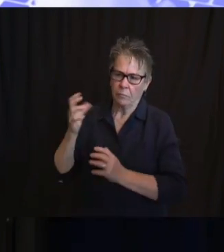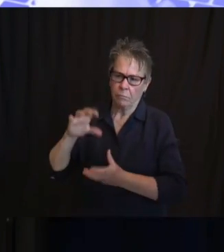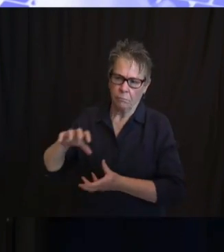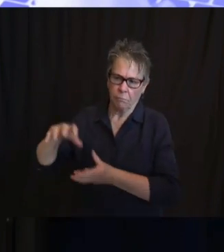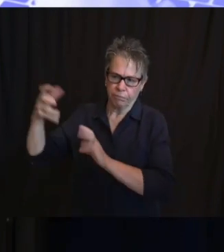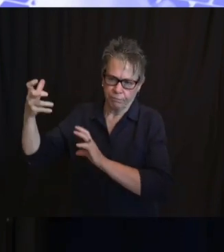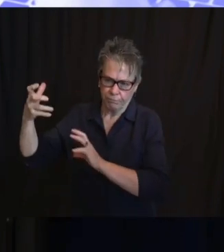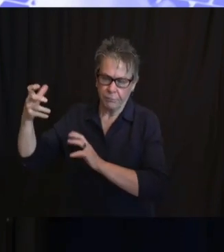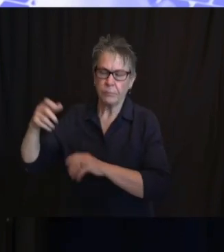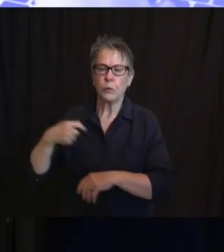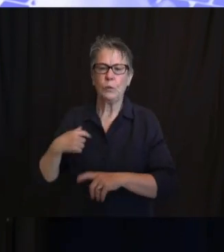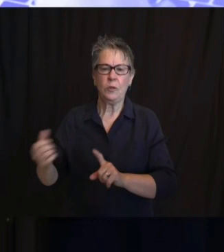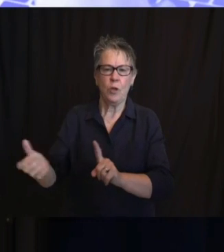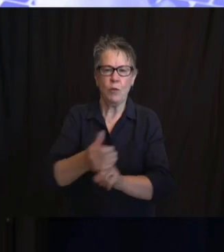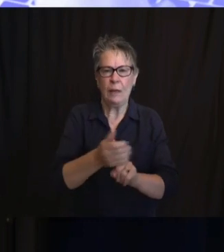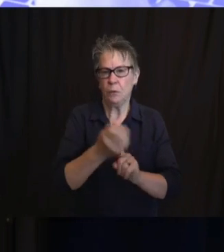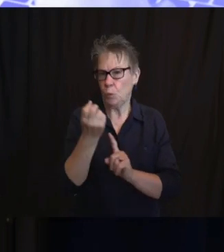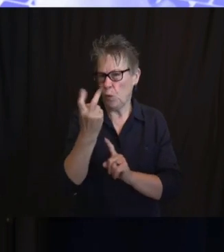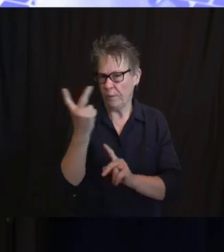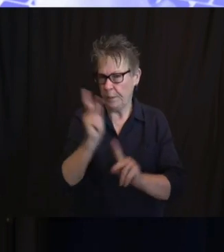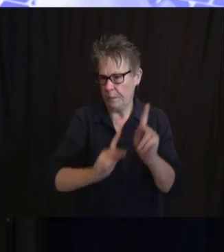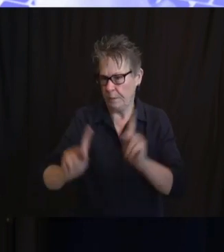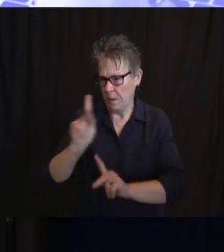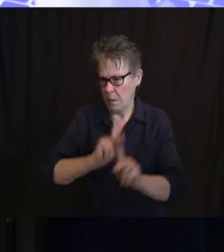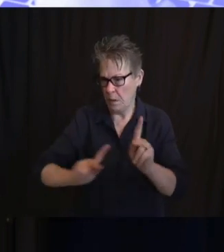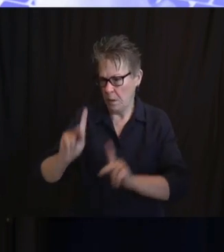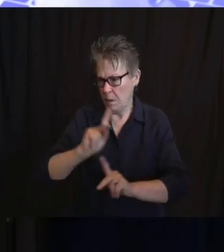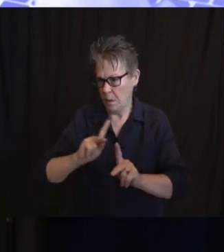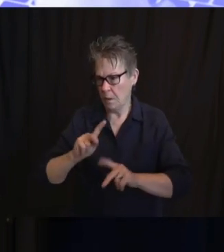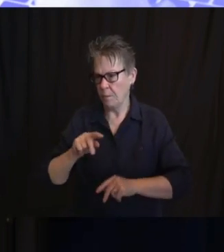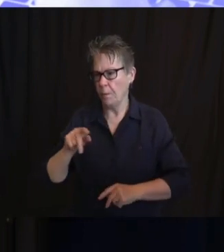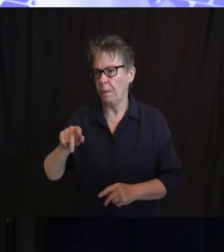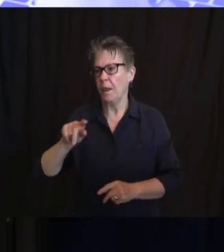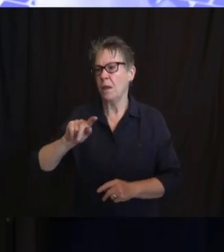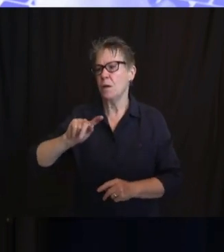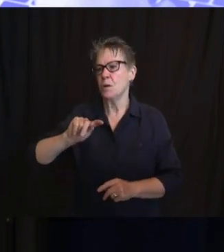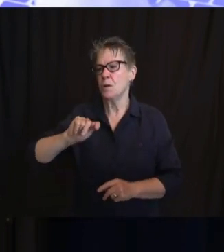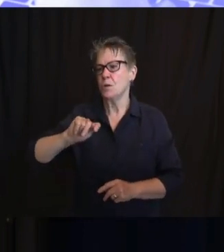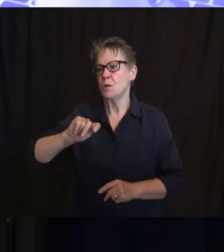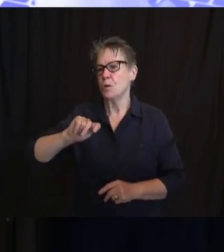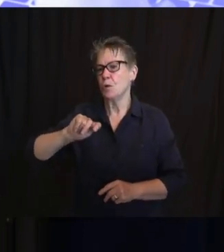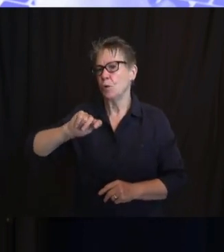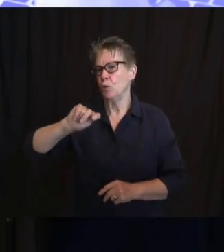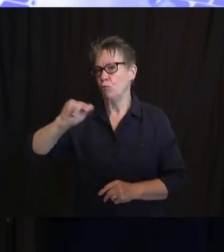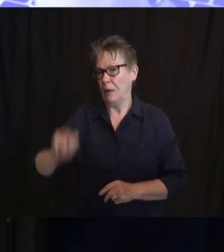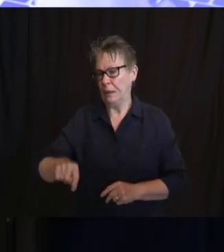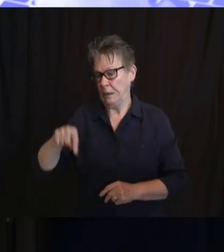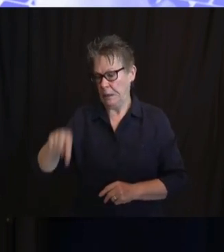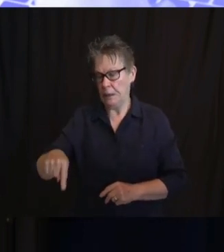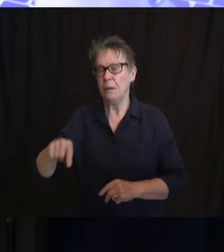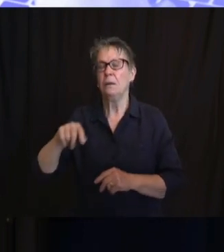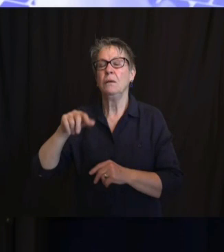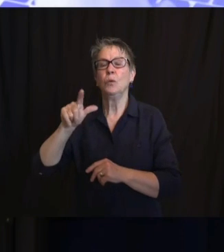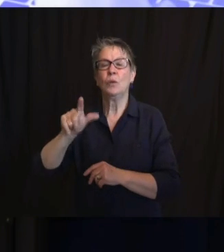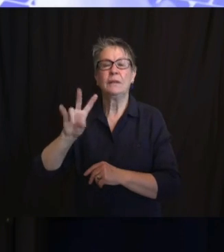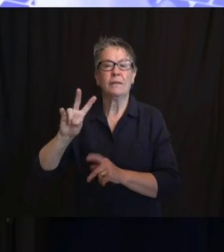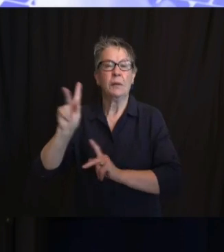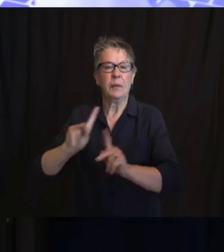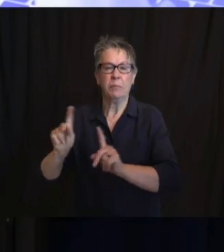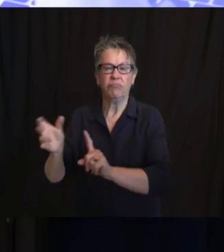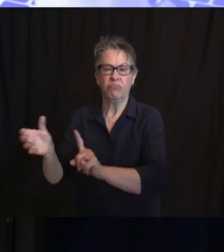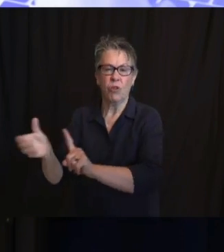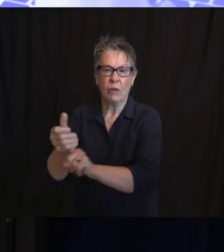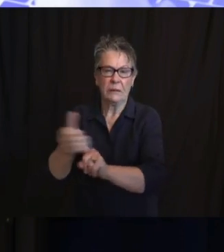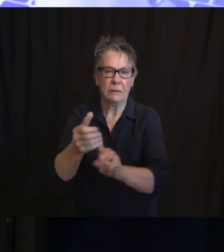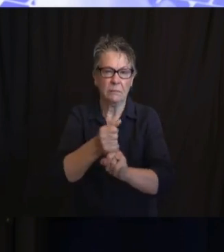and in Trenton, right here in Trenton, where 27 arrests were reported to the ROC. But I think it's important to